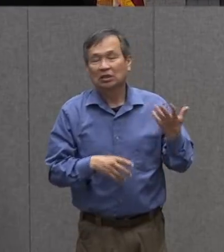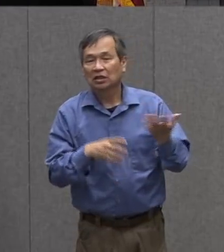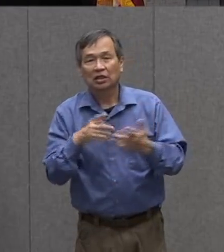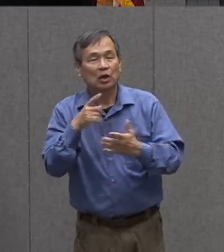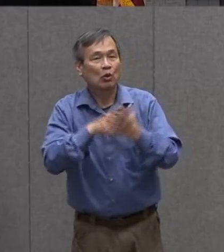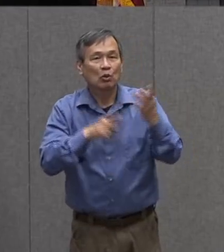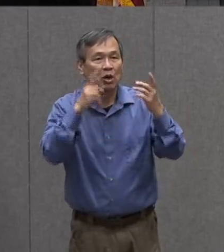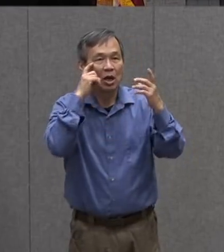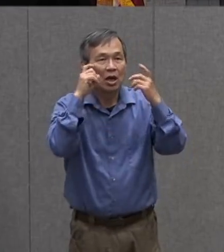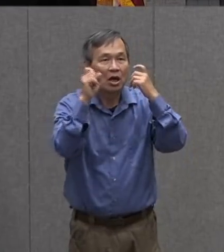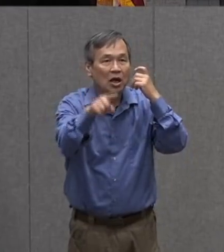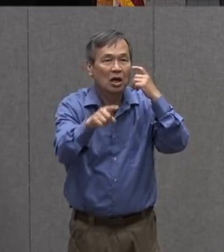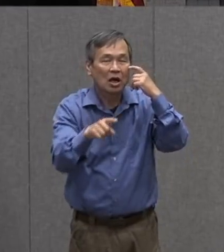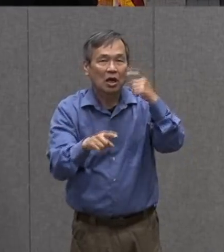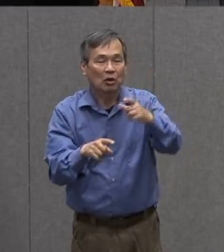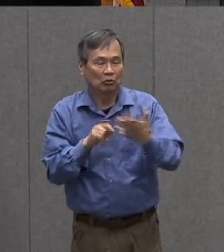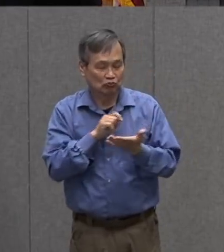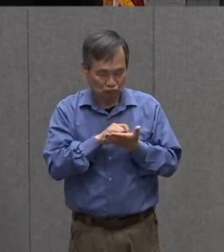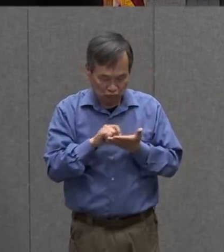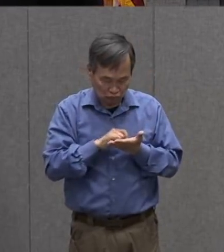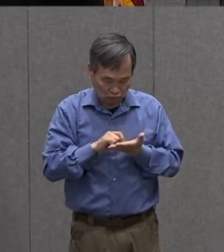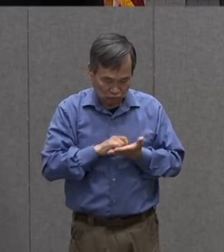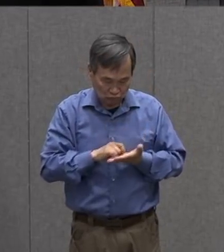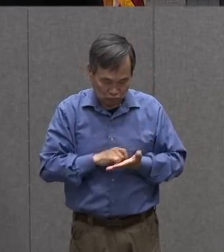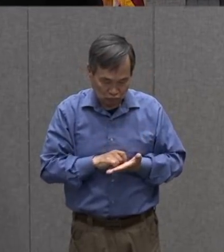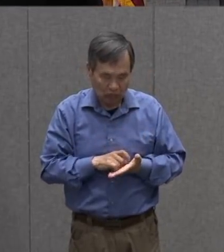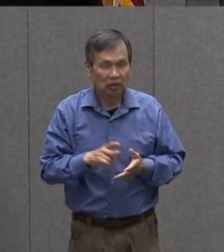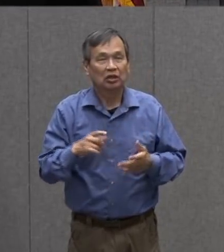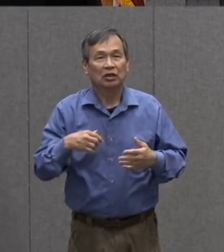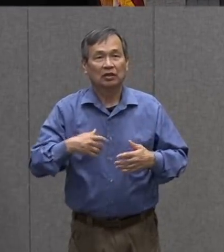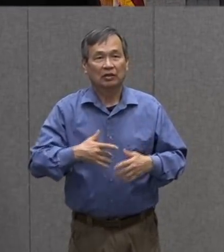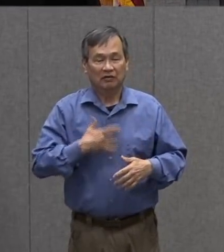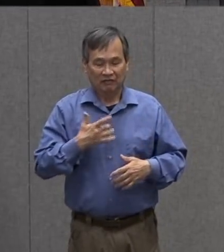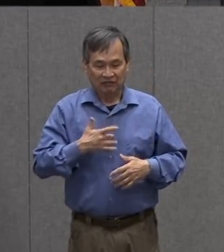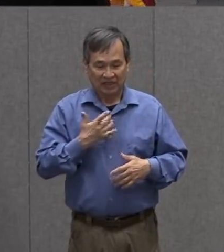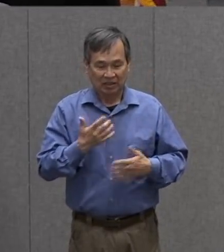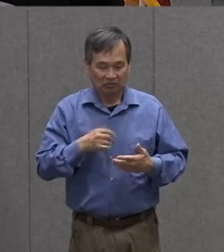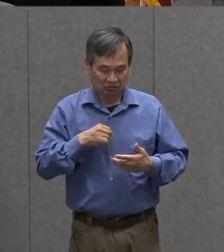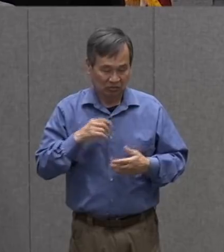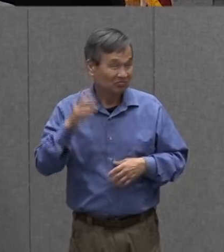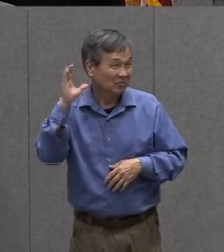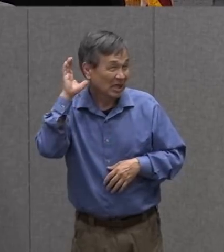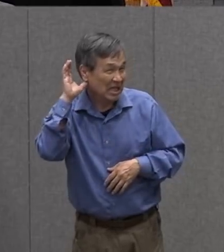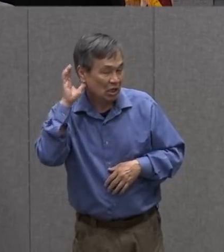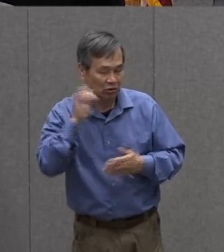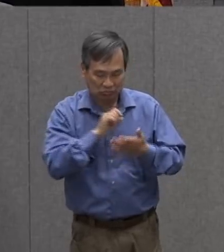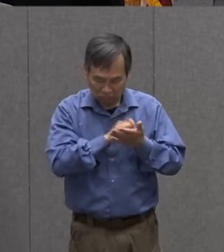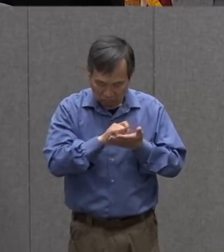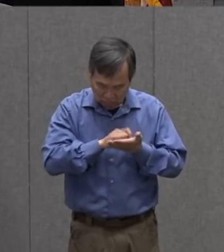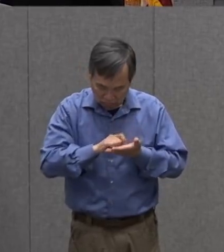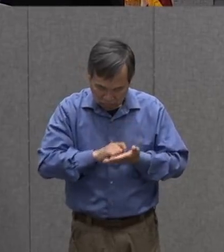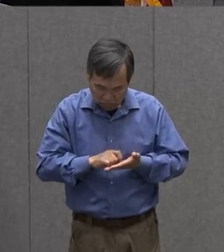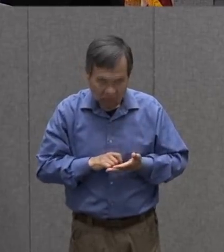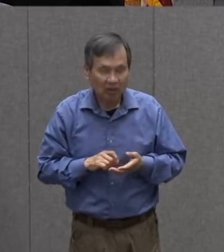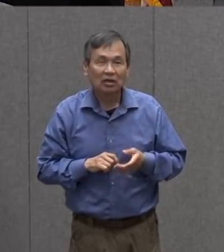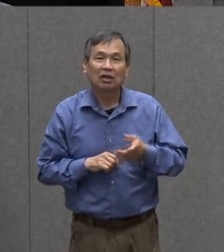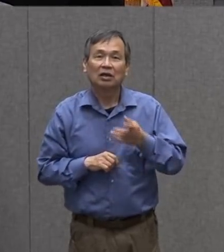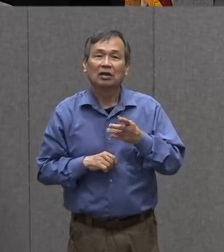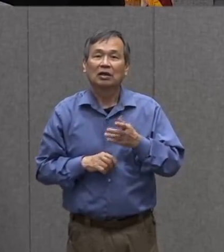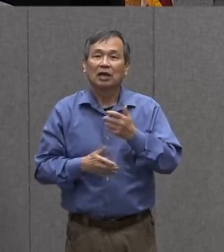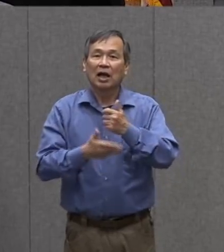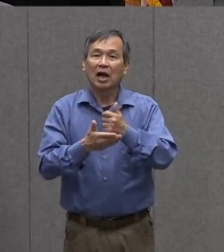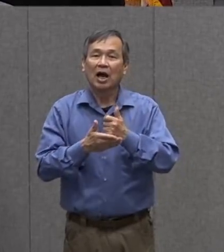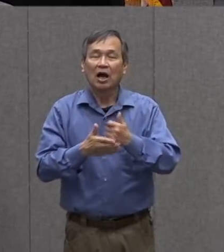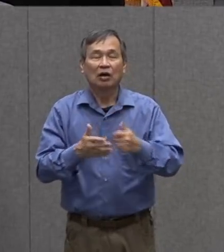what i see and i'm writing down what i hear a lot of times that helps me to